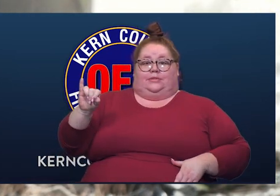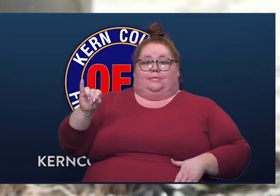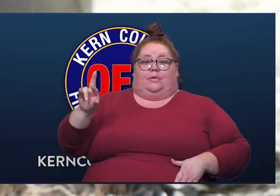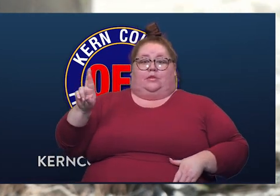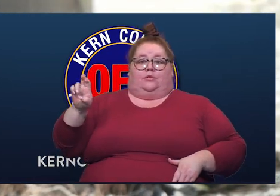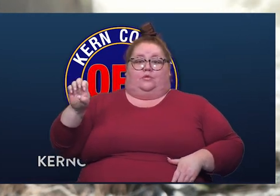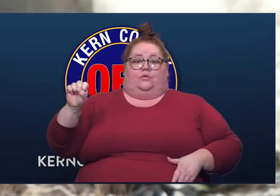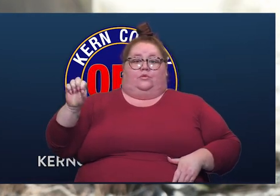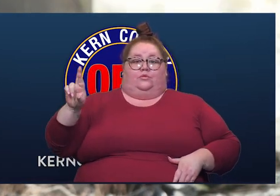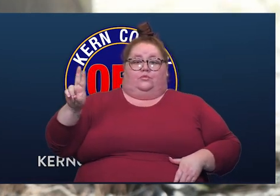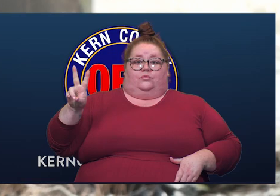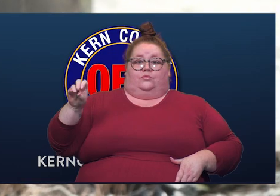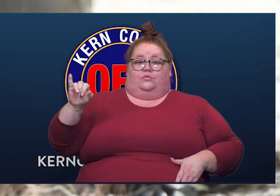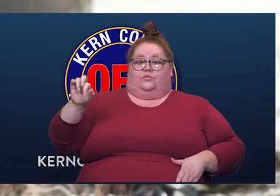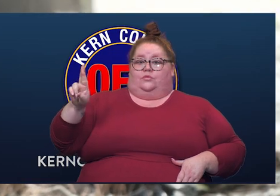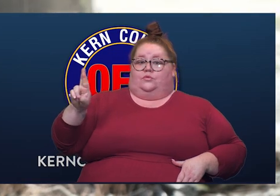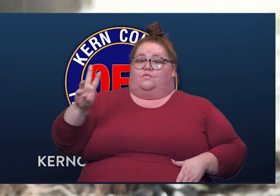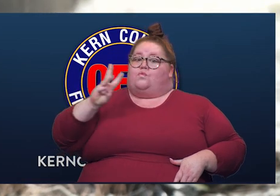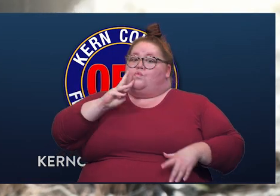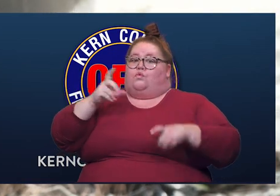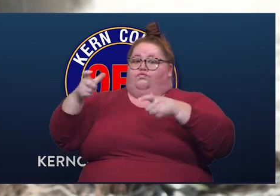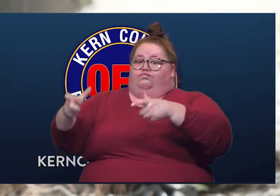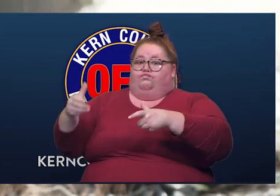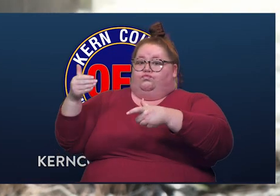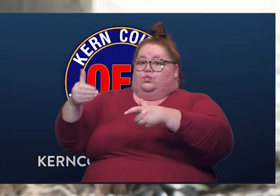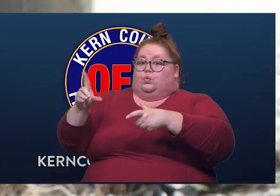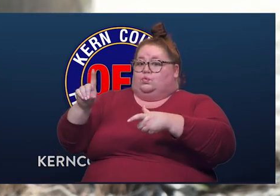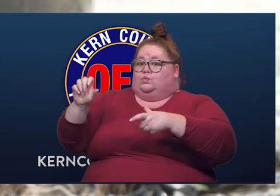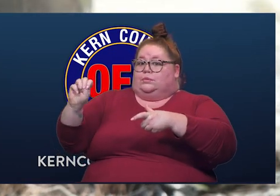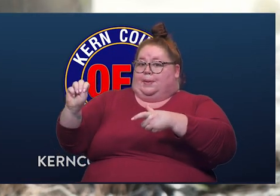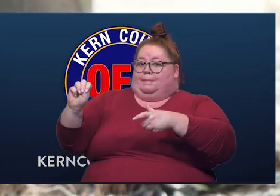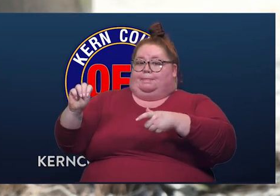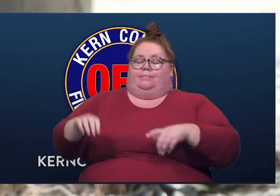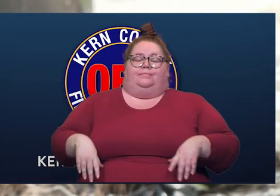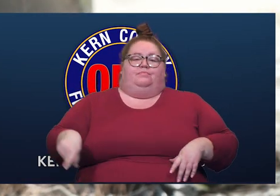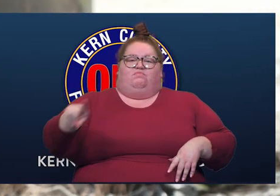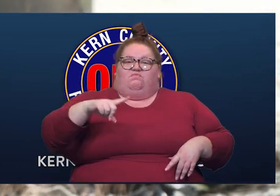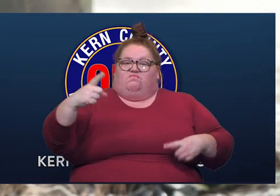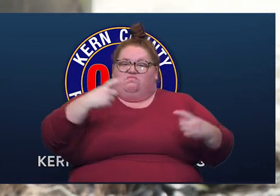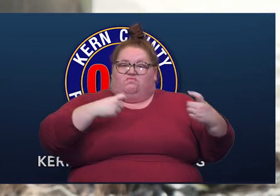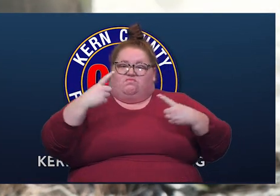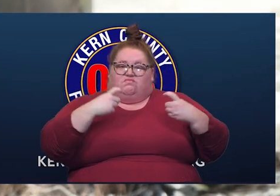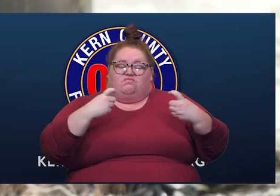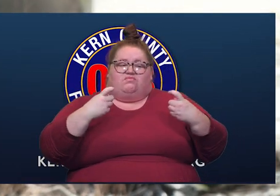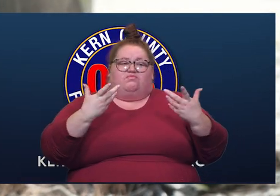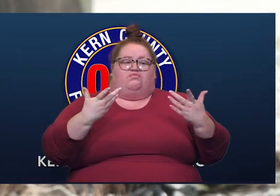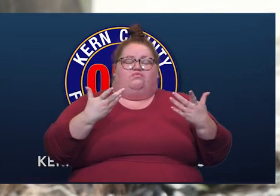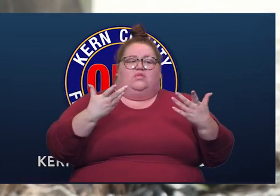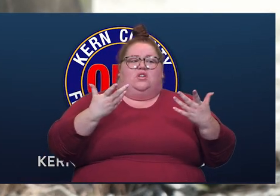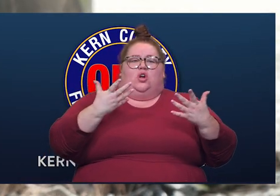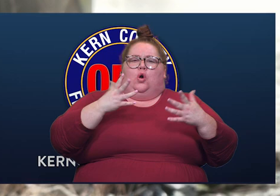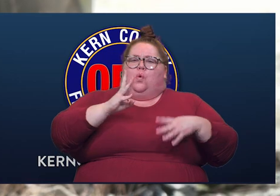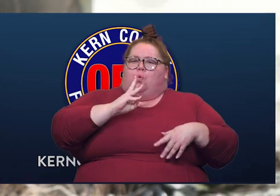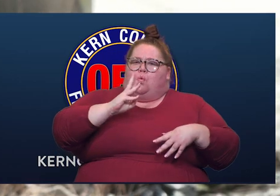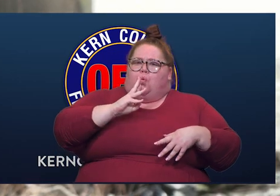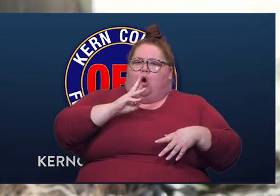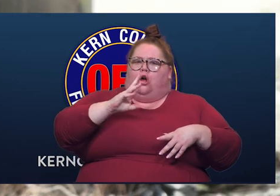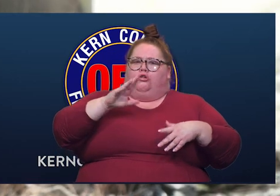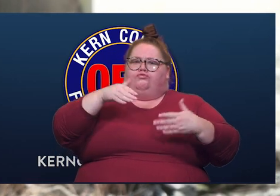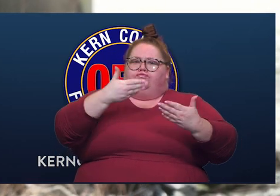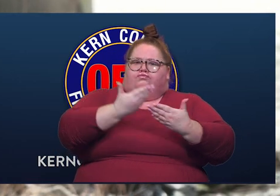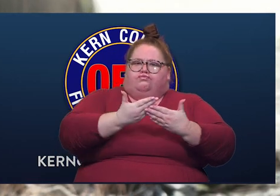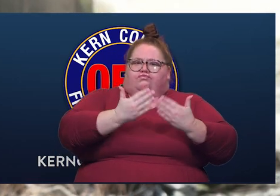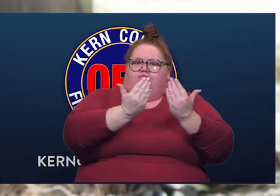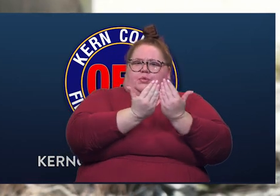at the dam and going to answer a few questions that have been coming up really about when does the water reach the spillway,